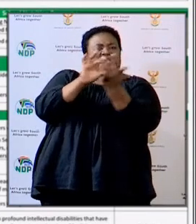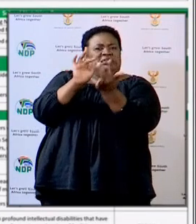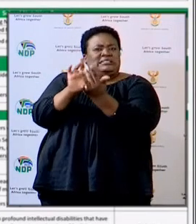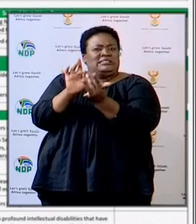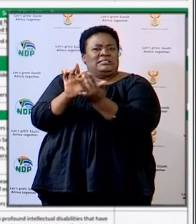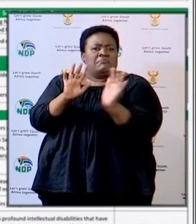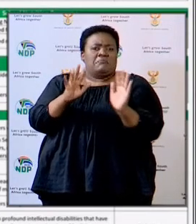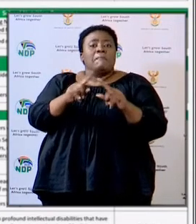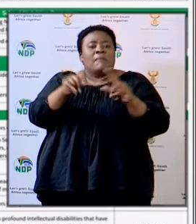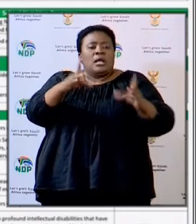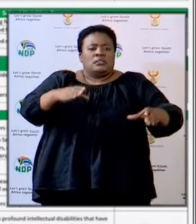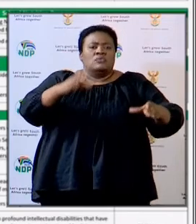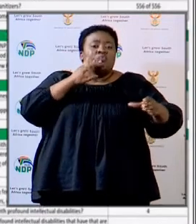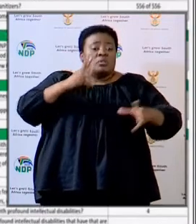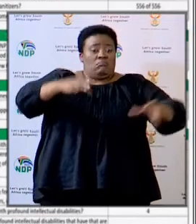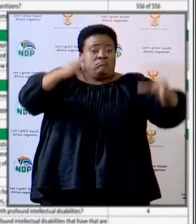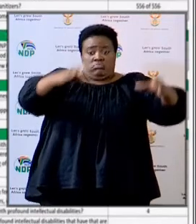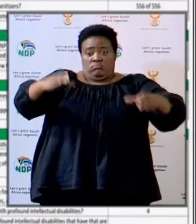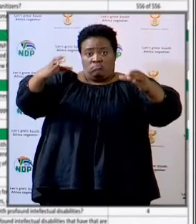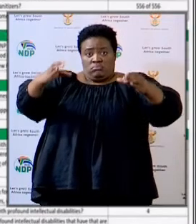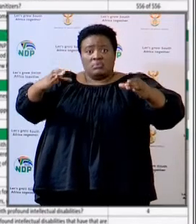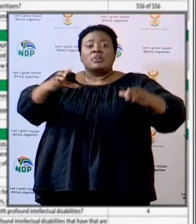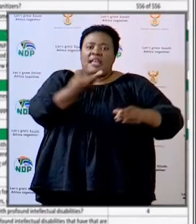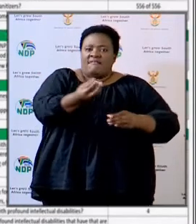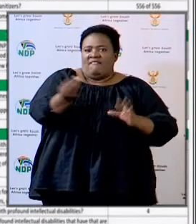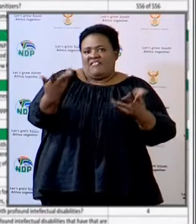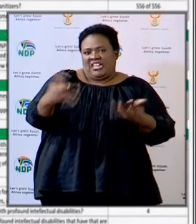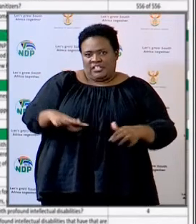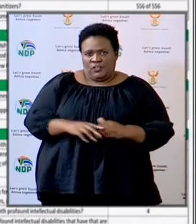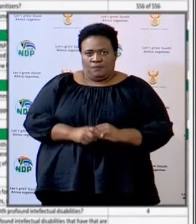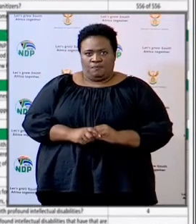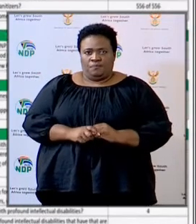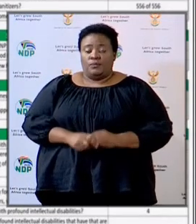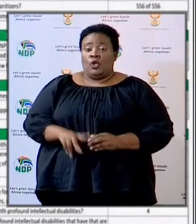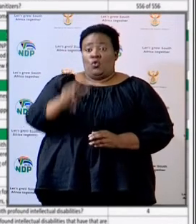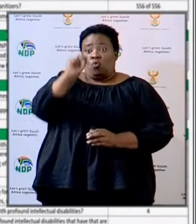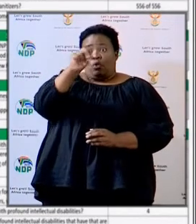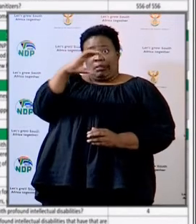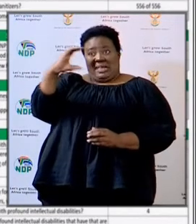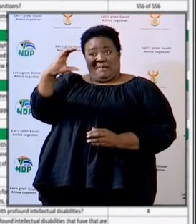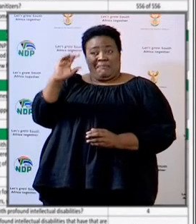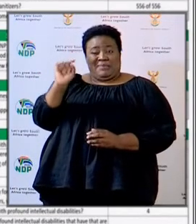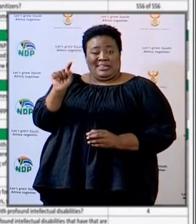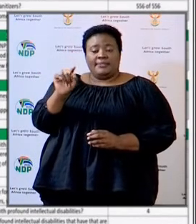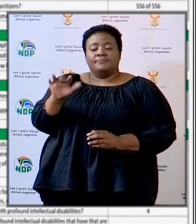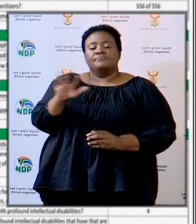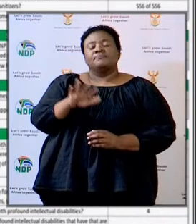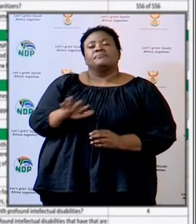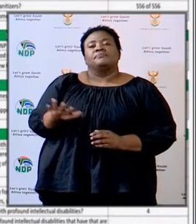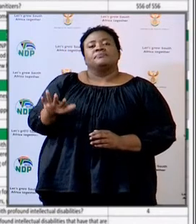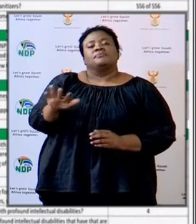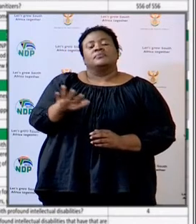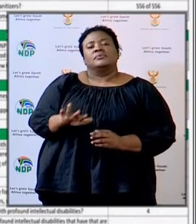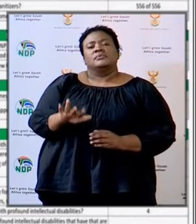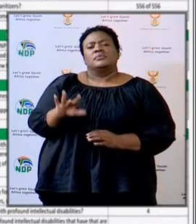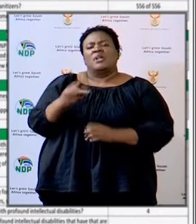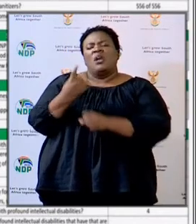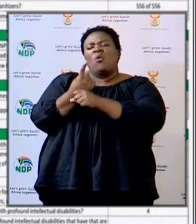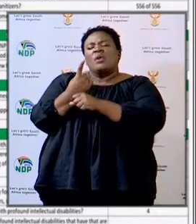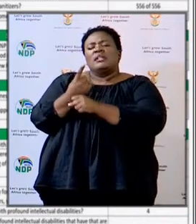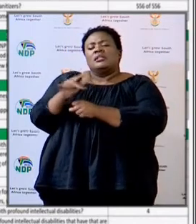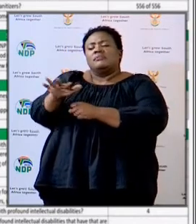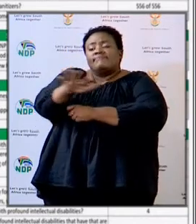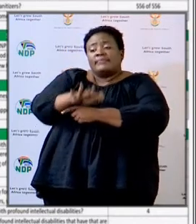essentially they've got the tanks that they need. Northern Cape, the only area